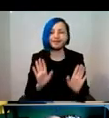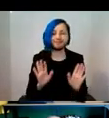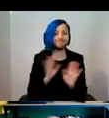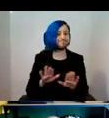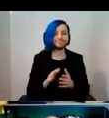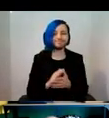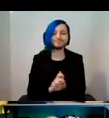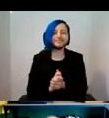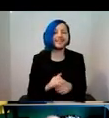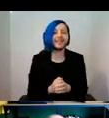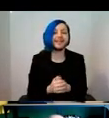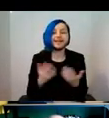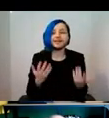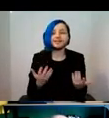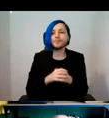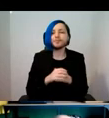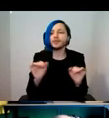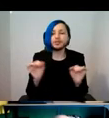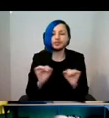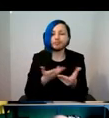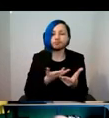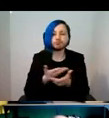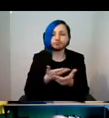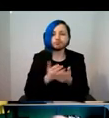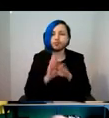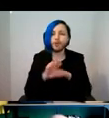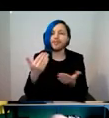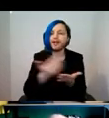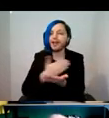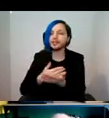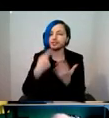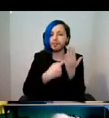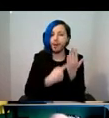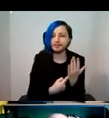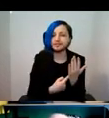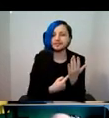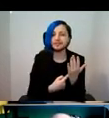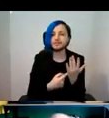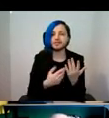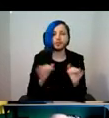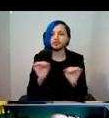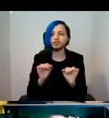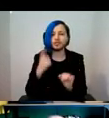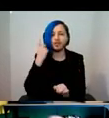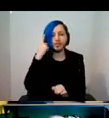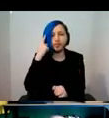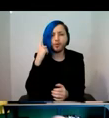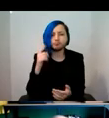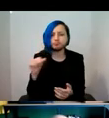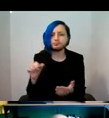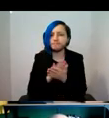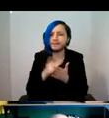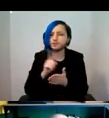It hasn't yet informed the discussion of the collections policy. So we haven't yet used it to consider what that might mean for immersive